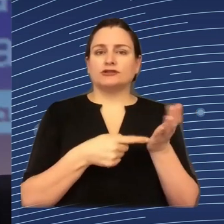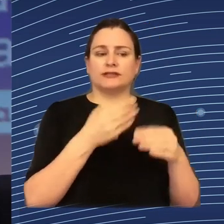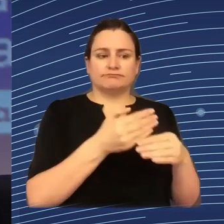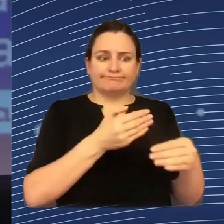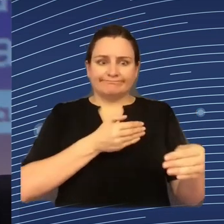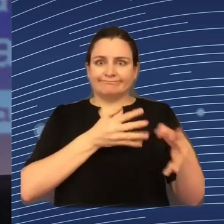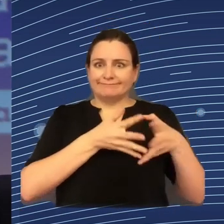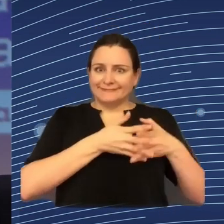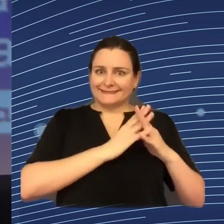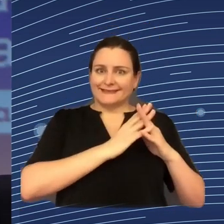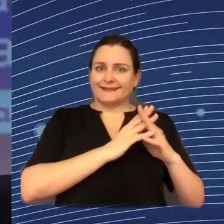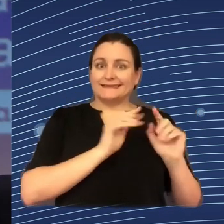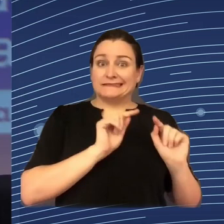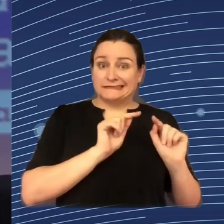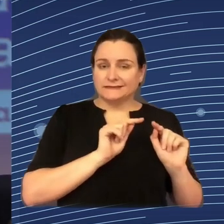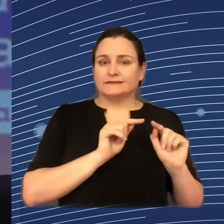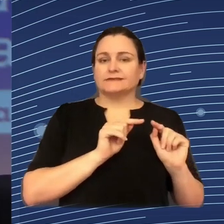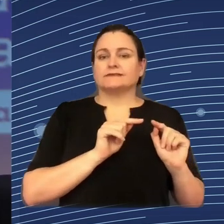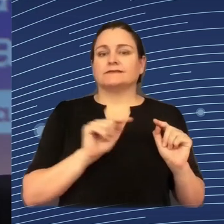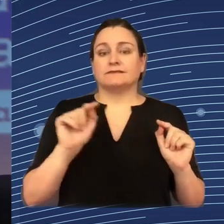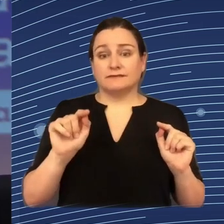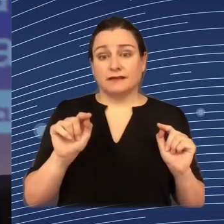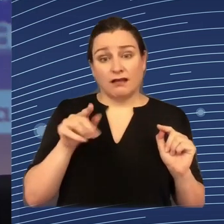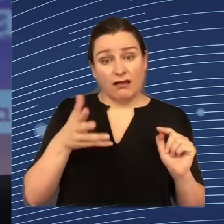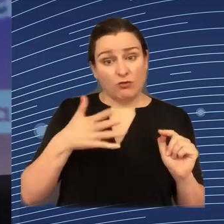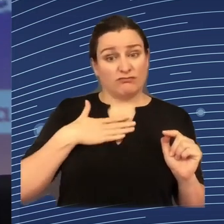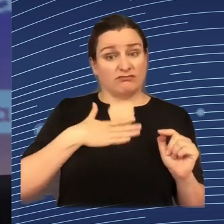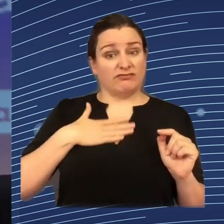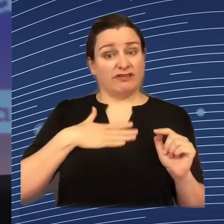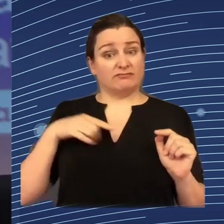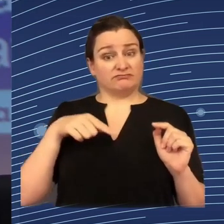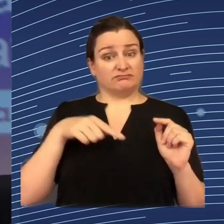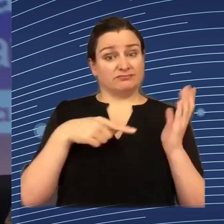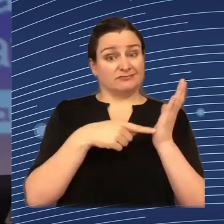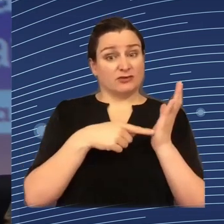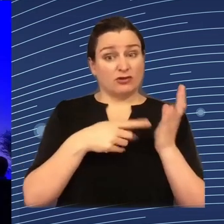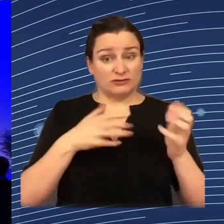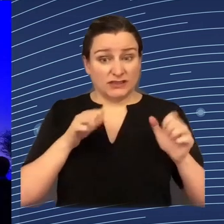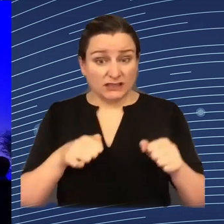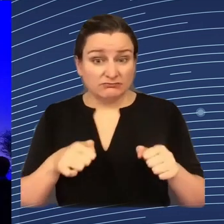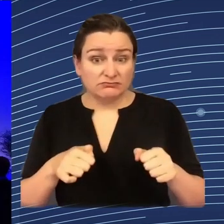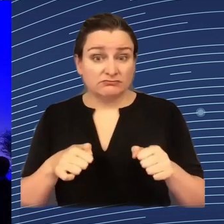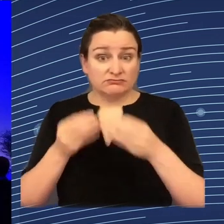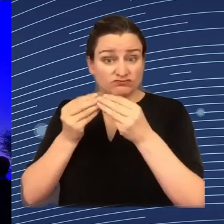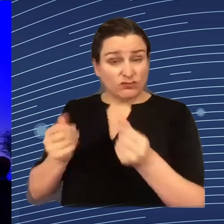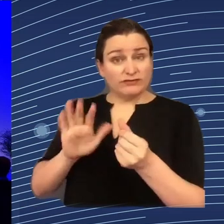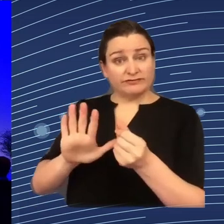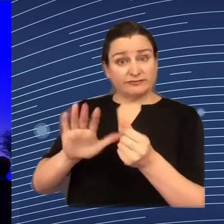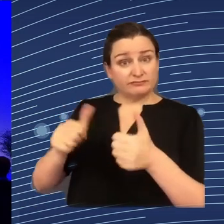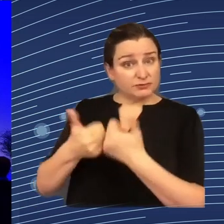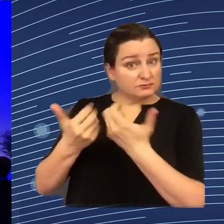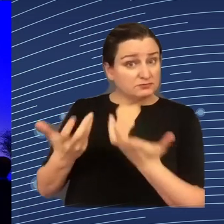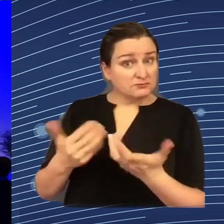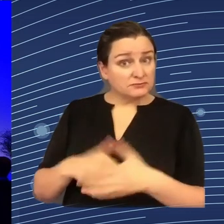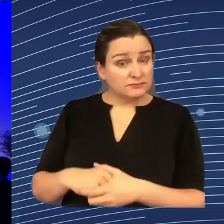at least some of these issues that you have raised? If you could give a brief response to that. Of course, of course. But the designer will